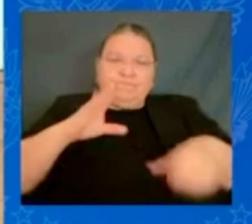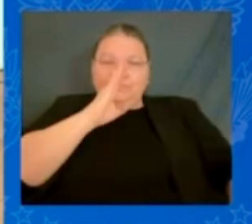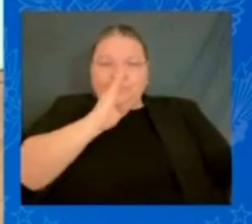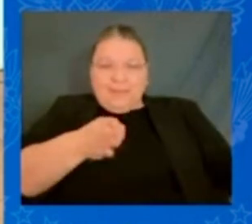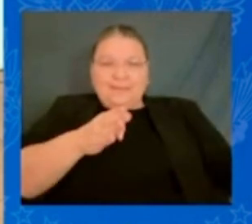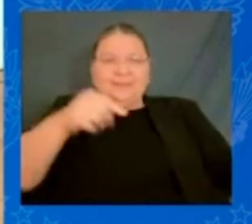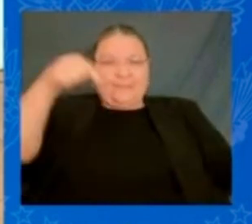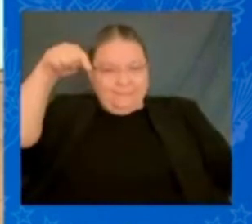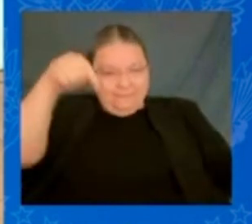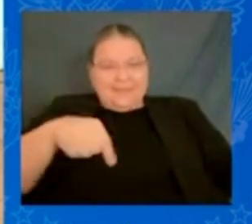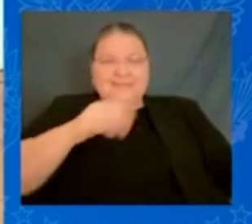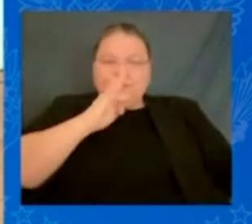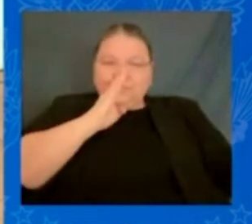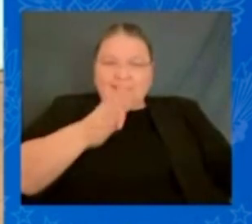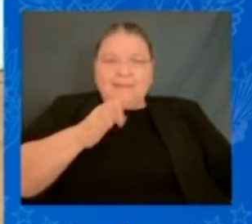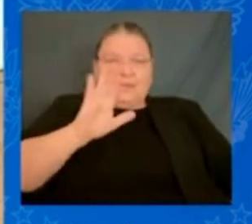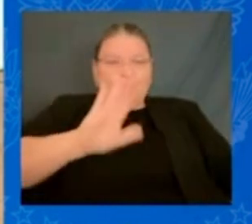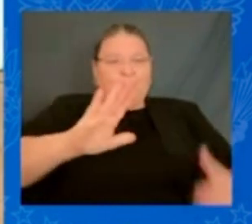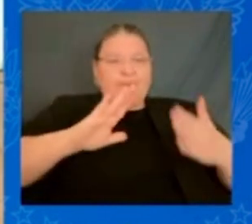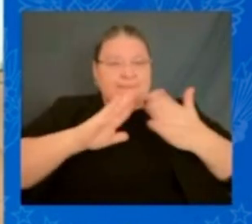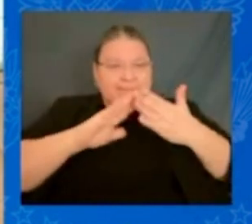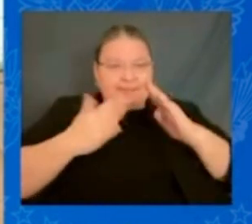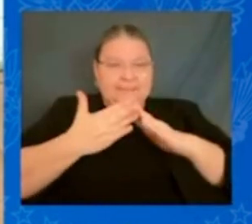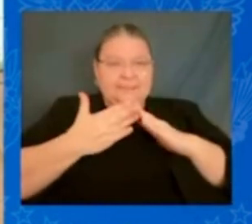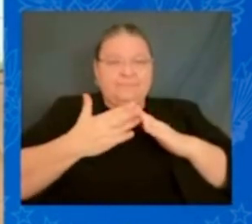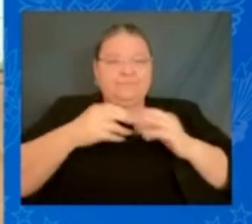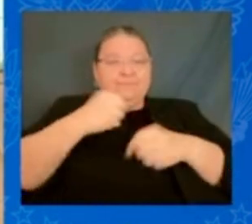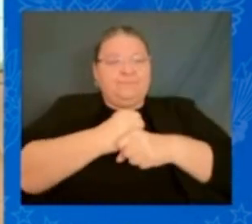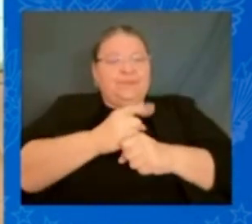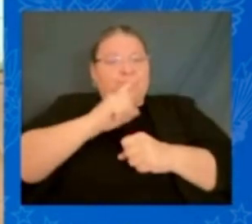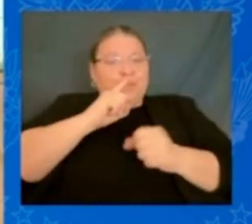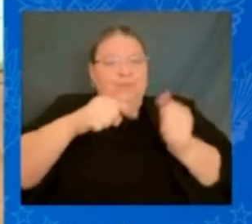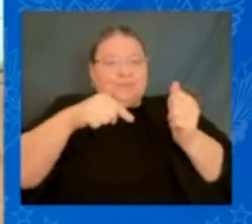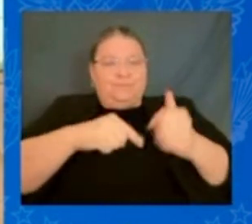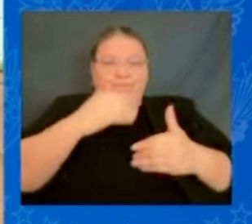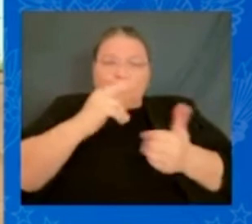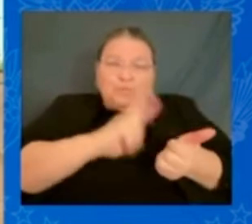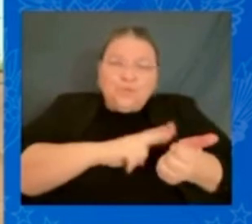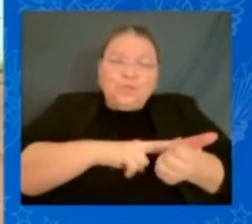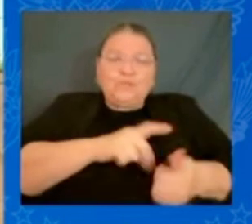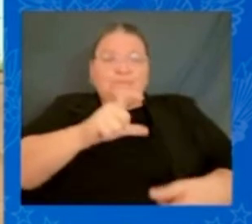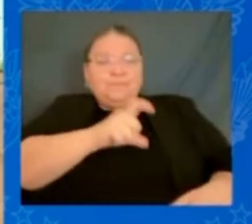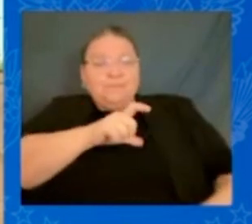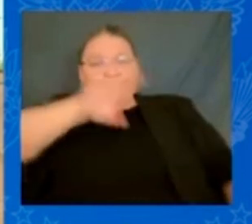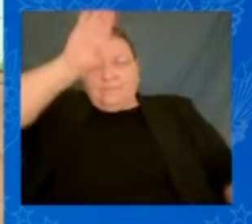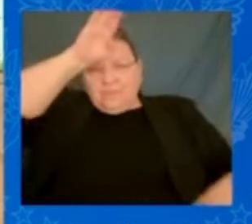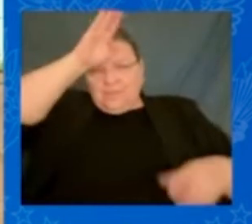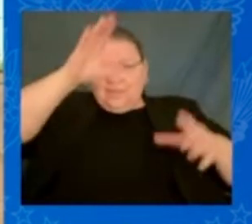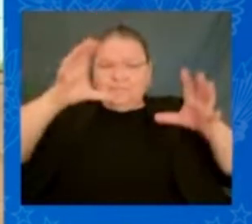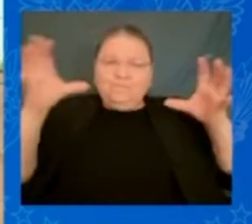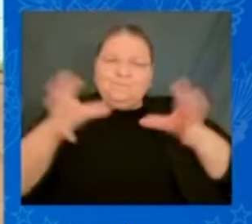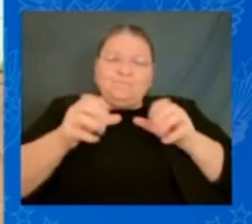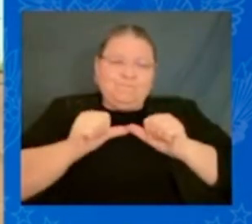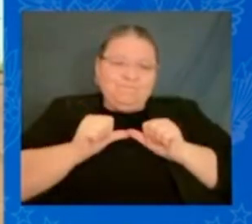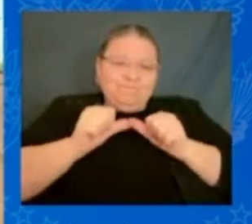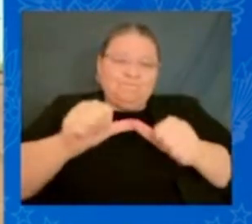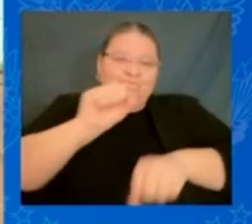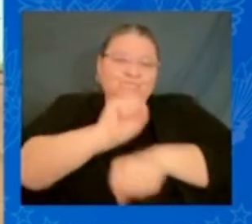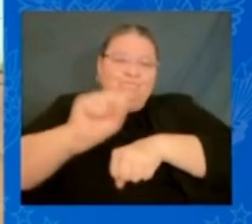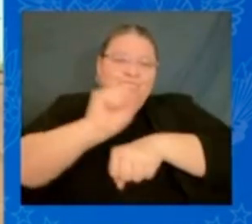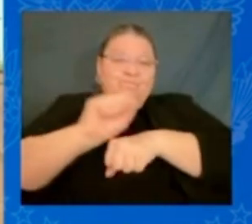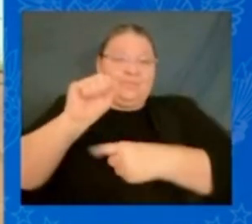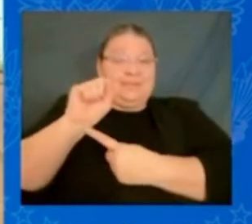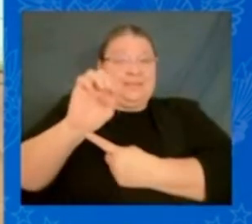city, to keep teachers, nurses, police officers, firefighters on the job. Selma is also benefiting from the bipartisan